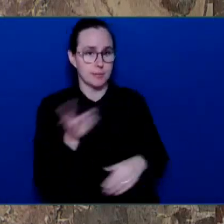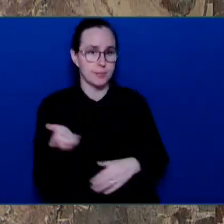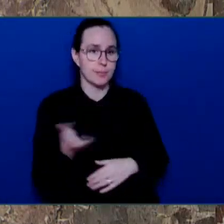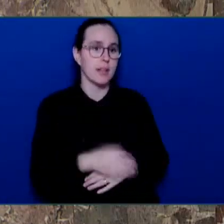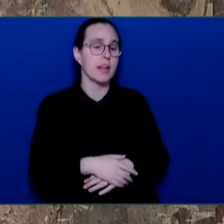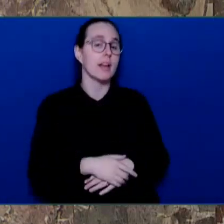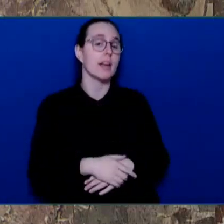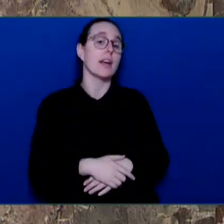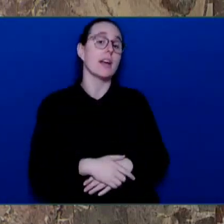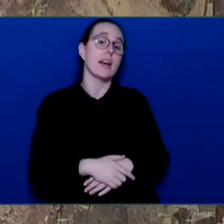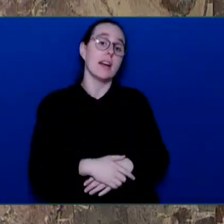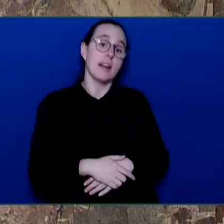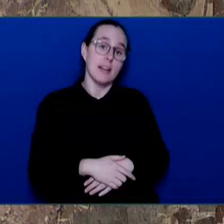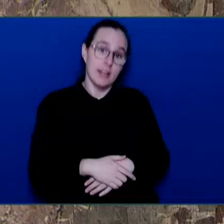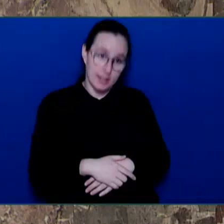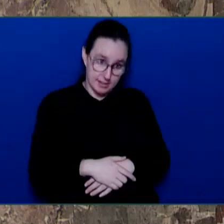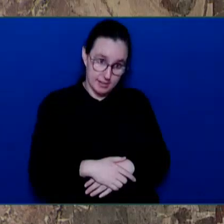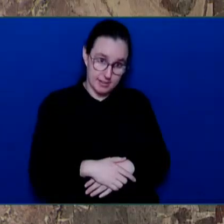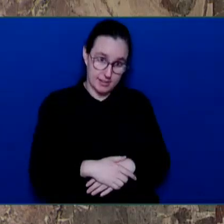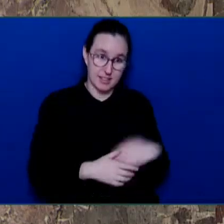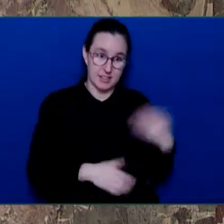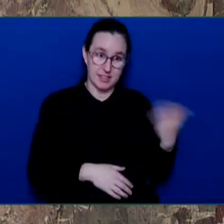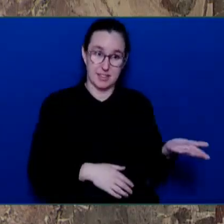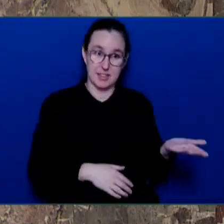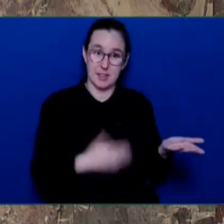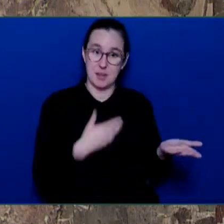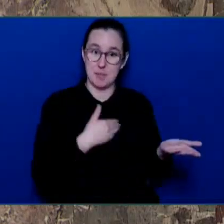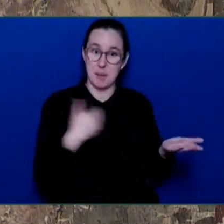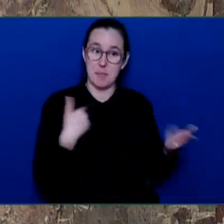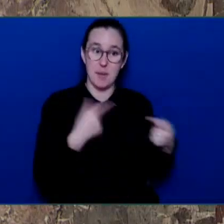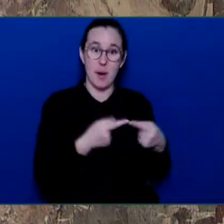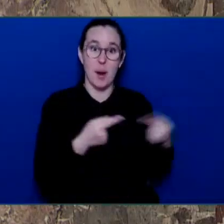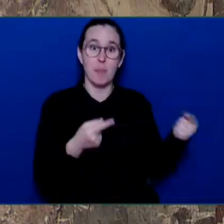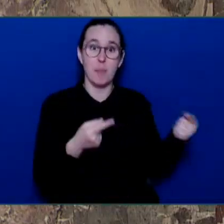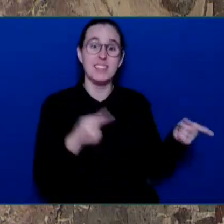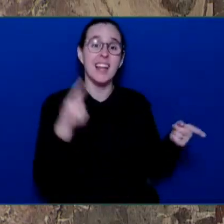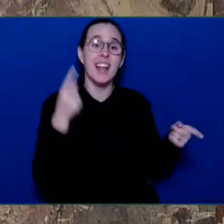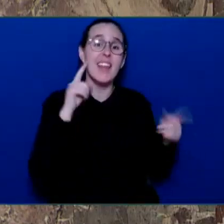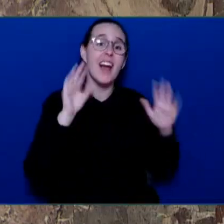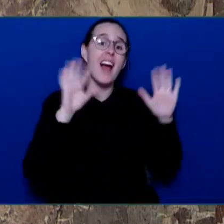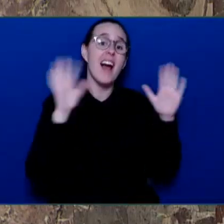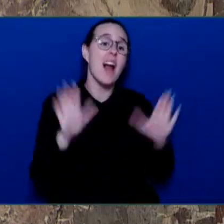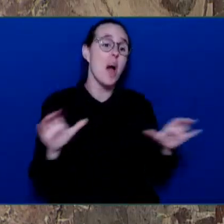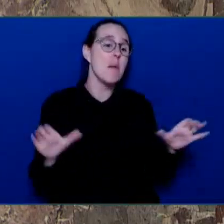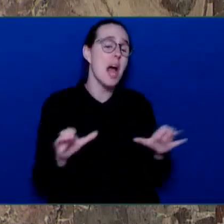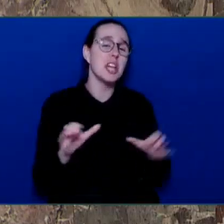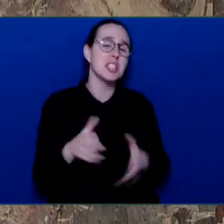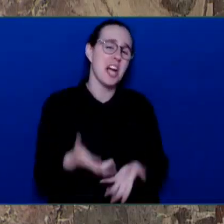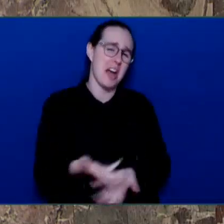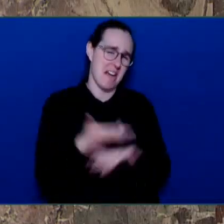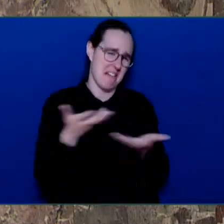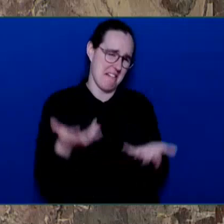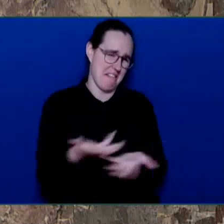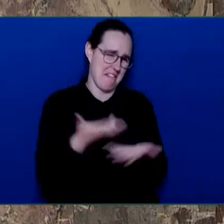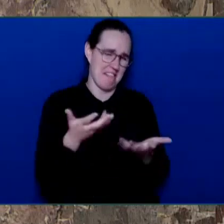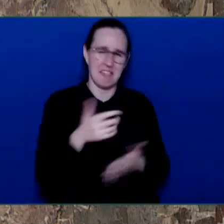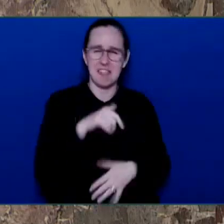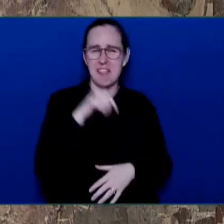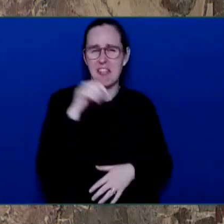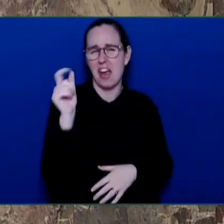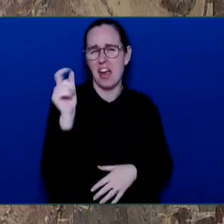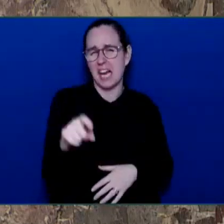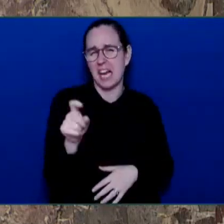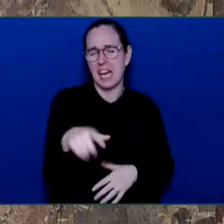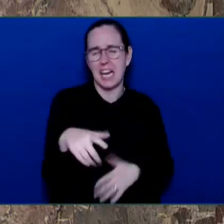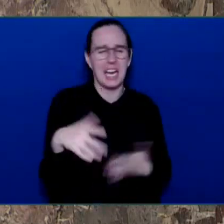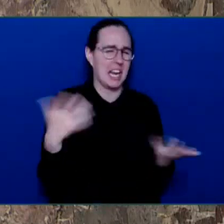time for climate action isn't here and that it's not happening in BC and that it's not happening around the globe. But in fact, the exact opposite